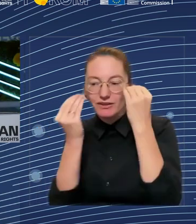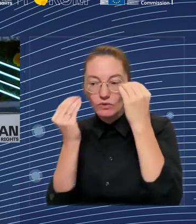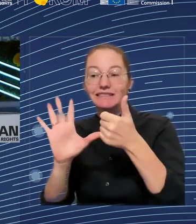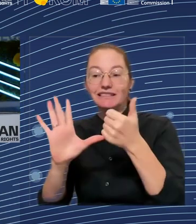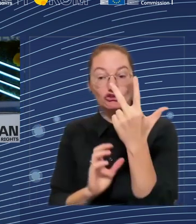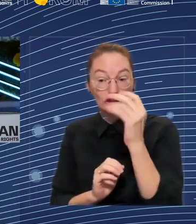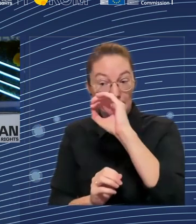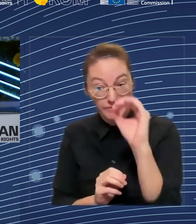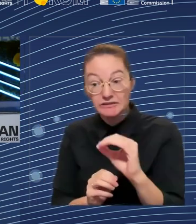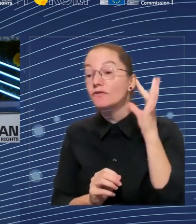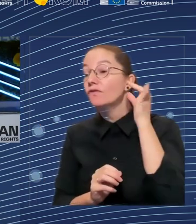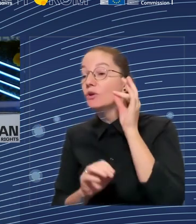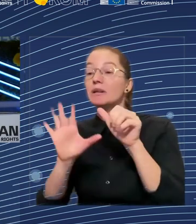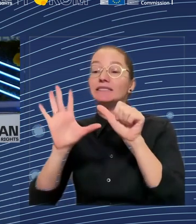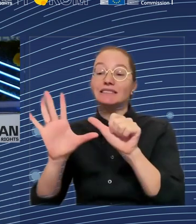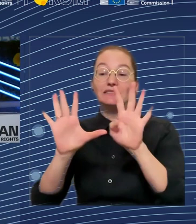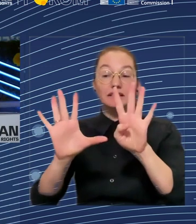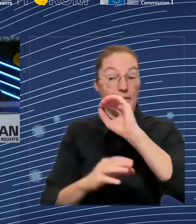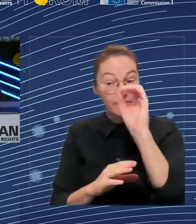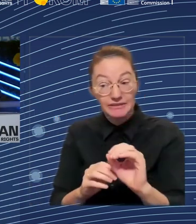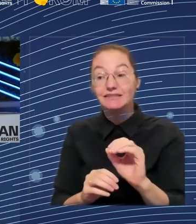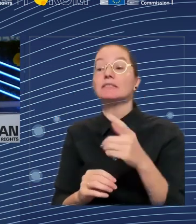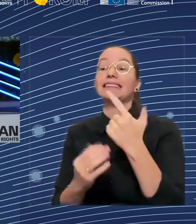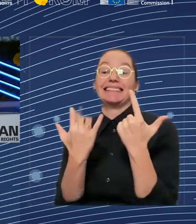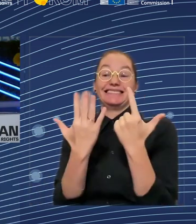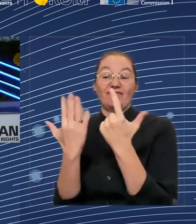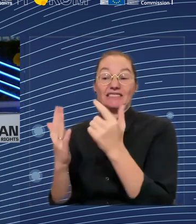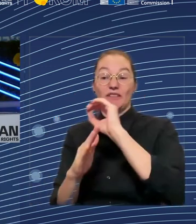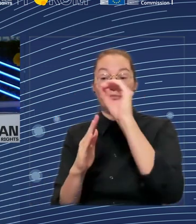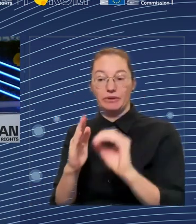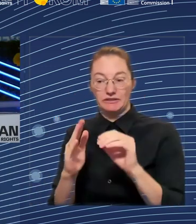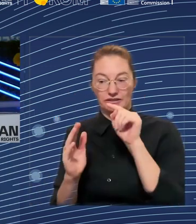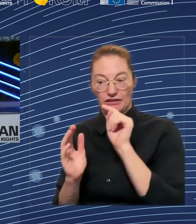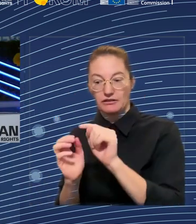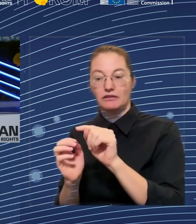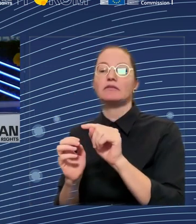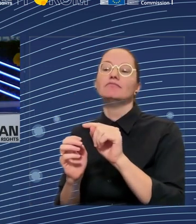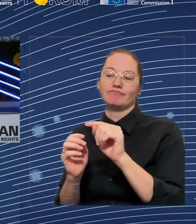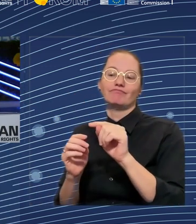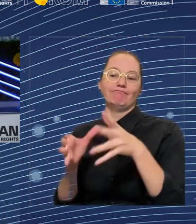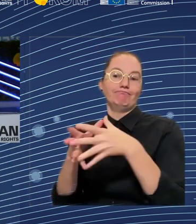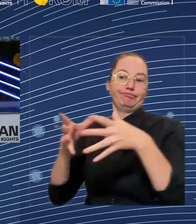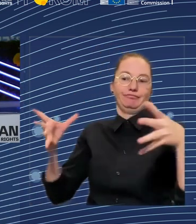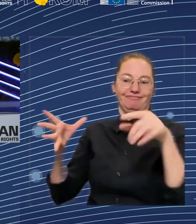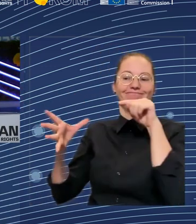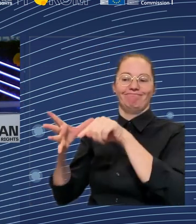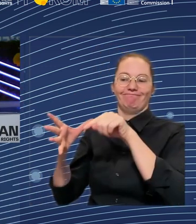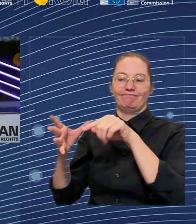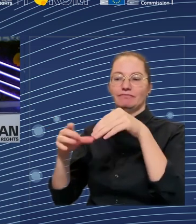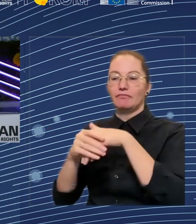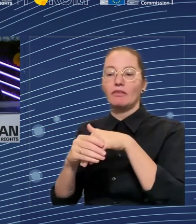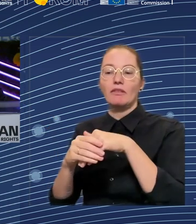17 million more active people if the women would increase their